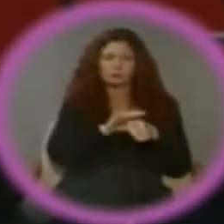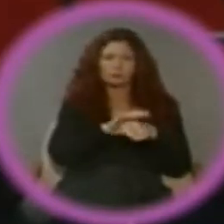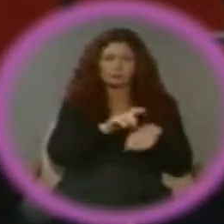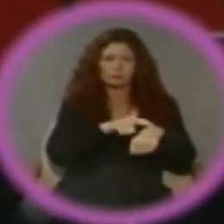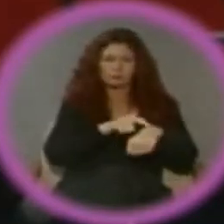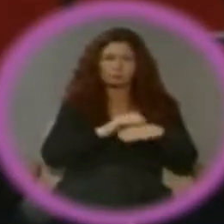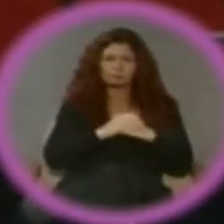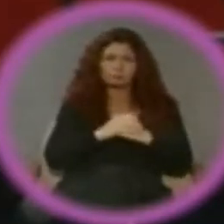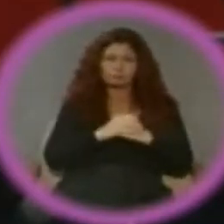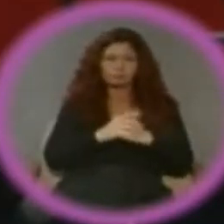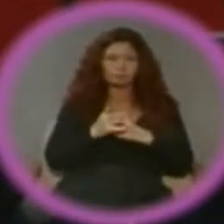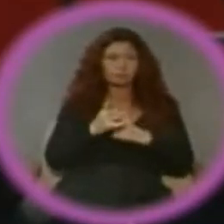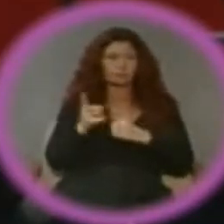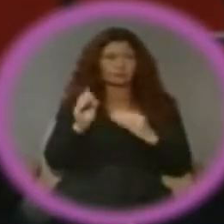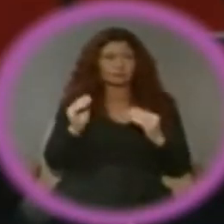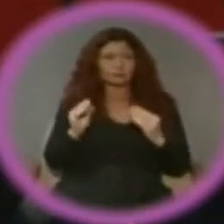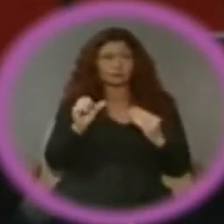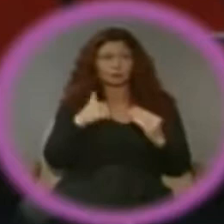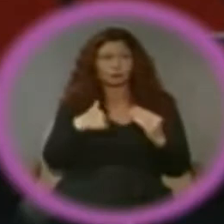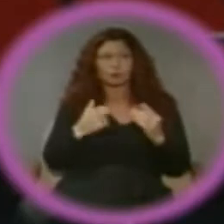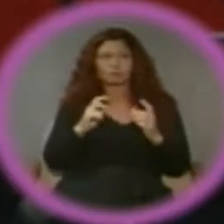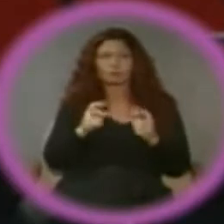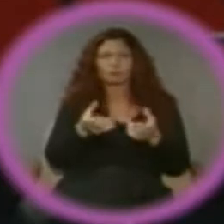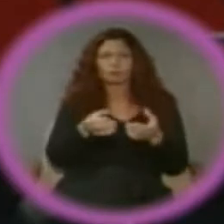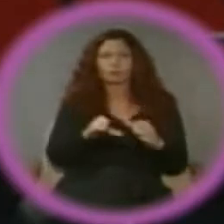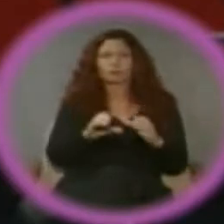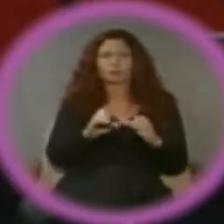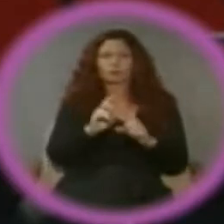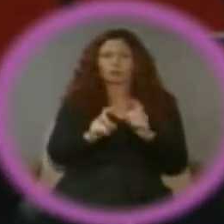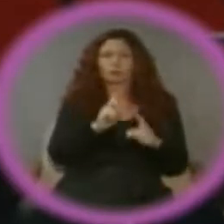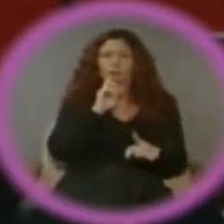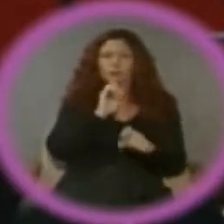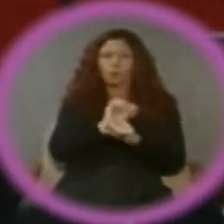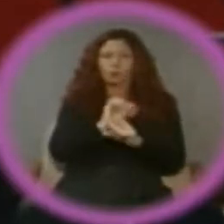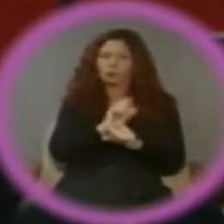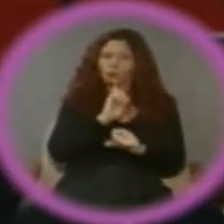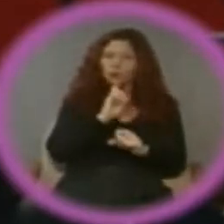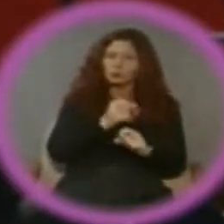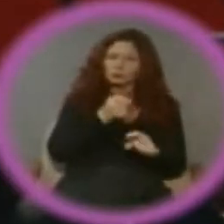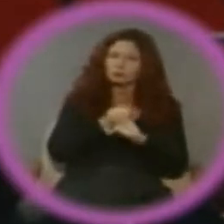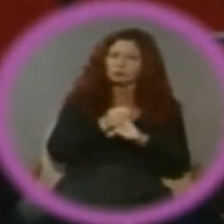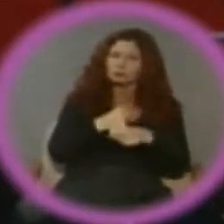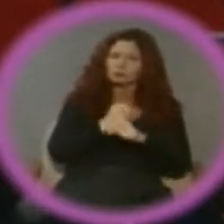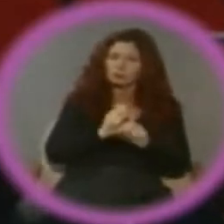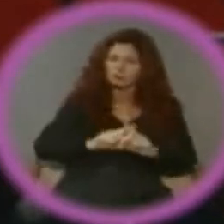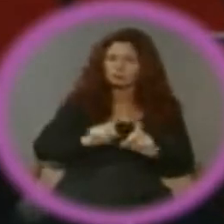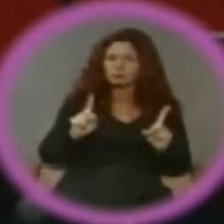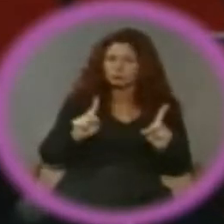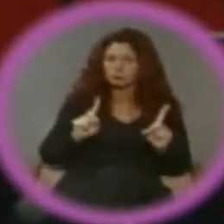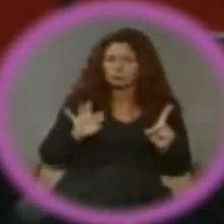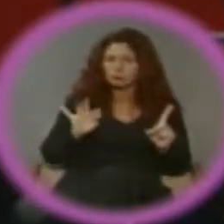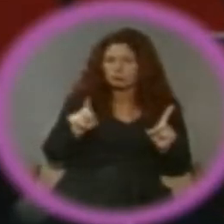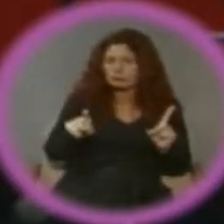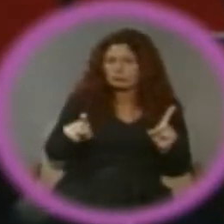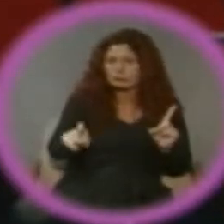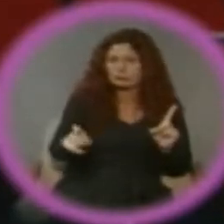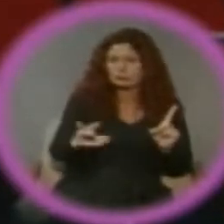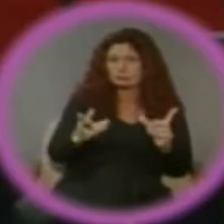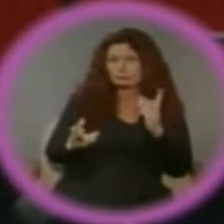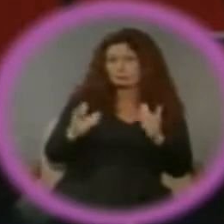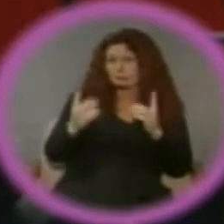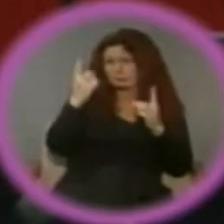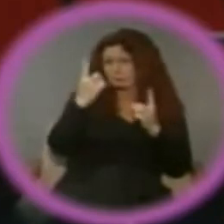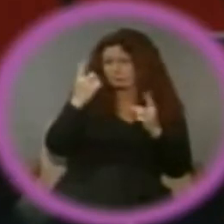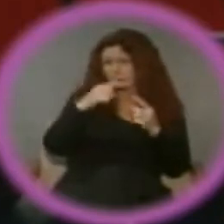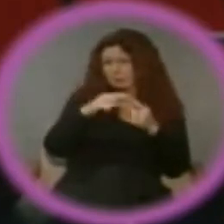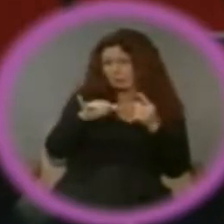teachers don't have the opportunity to give meaningful homework when it's needed. So you might want to take a look at